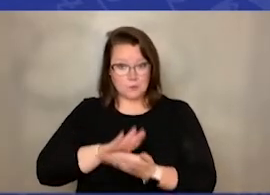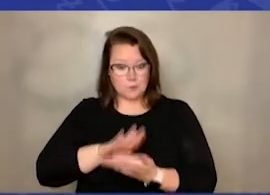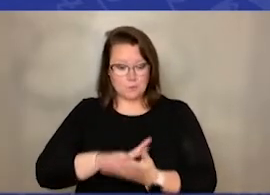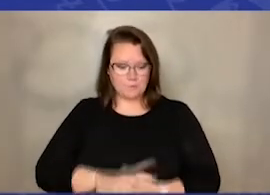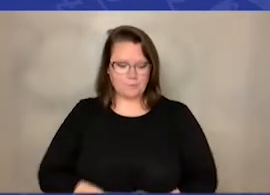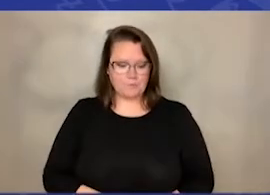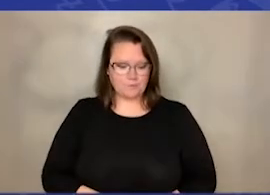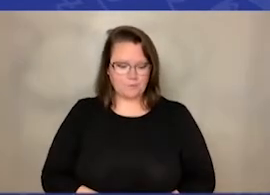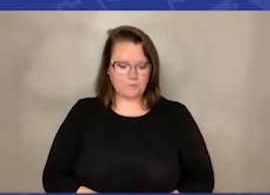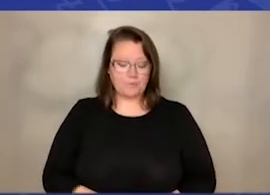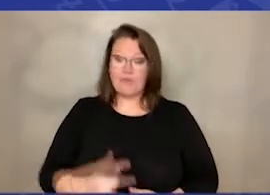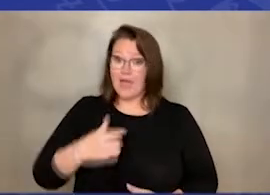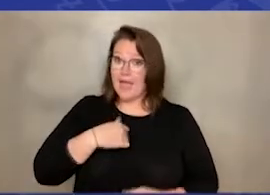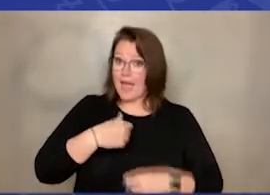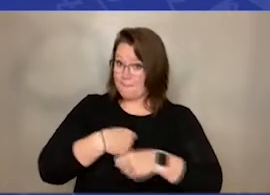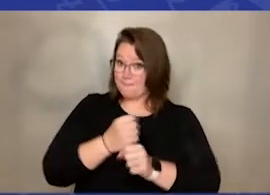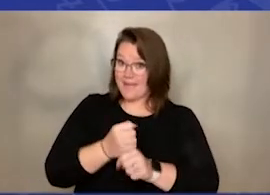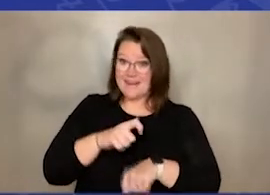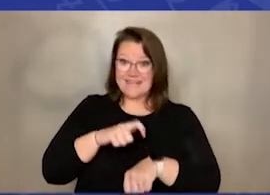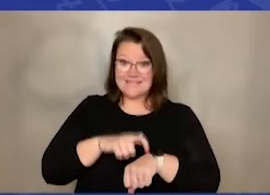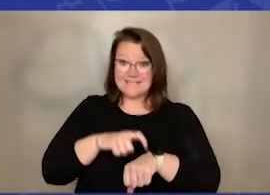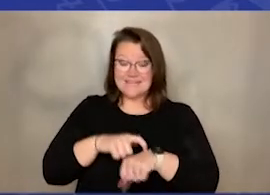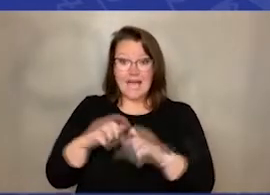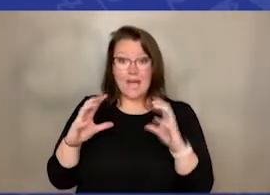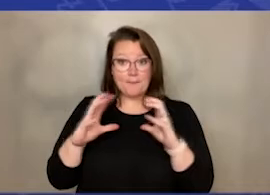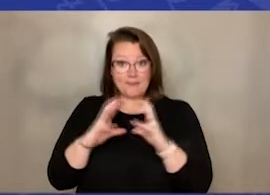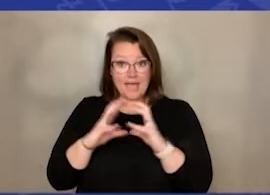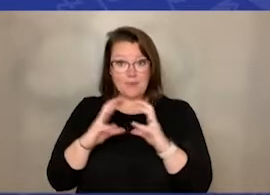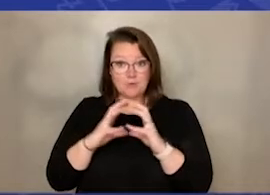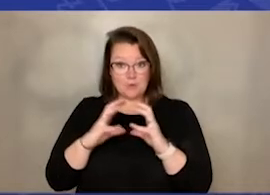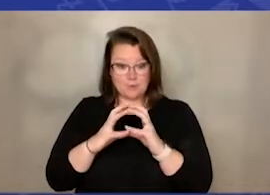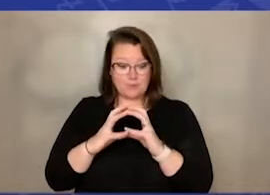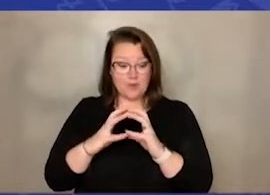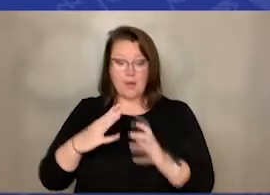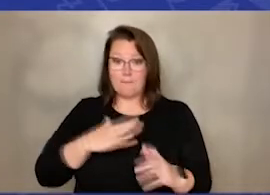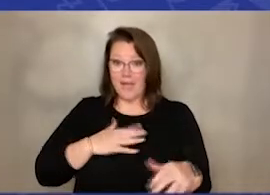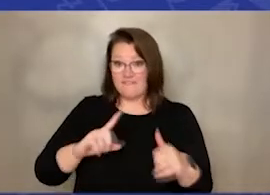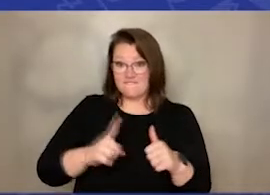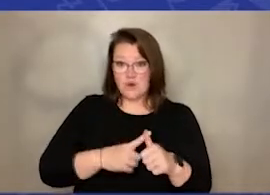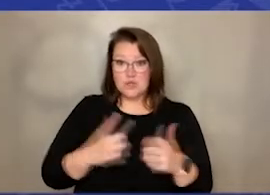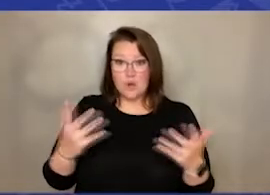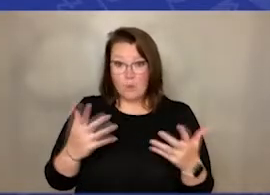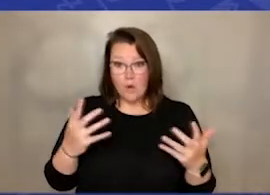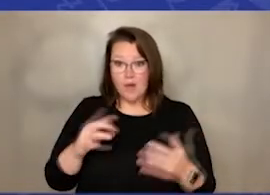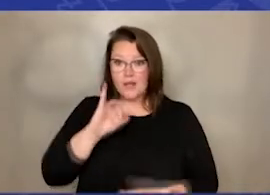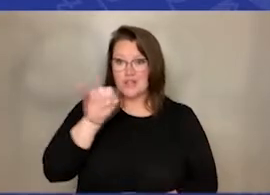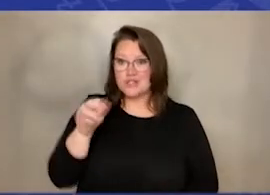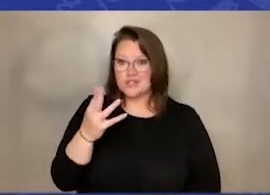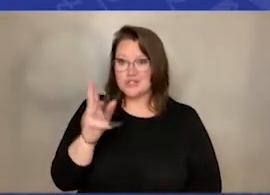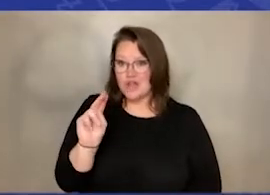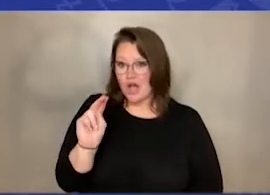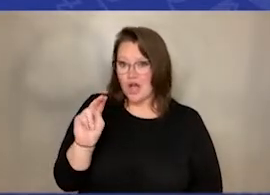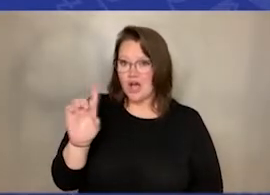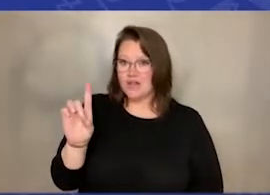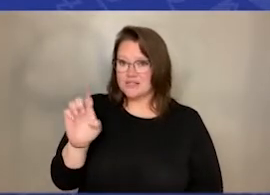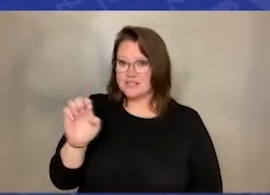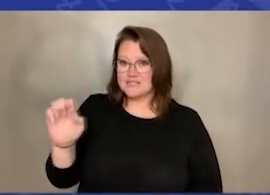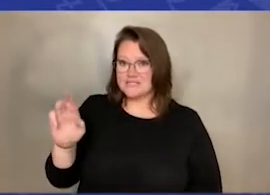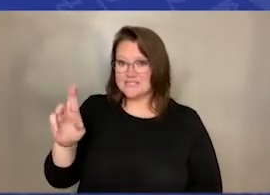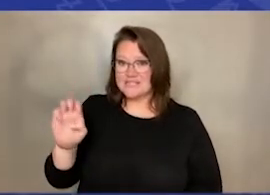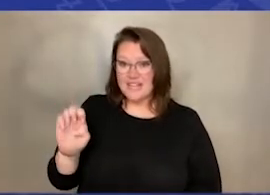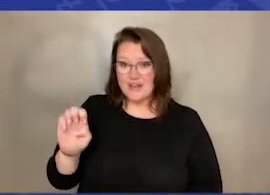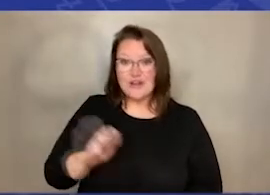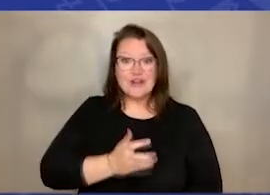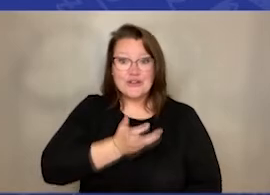I'm doing a time capsule and I have my first item, a John Deere tractor. I have this because I love